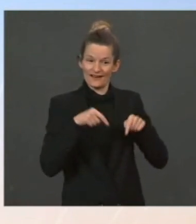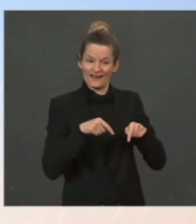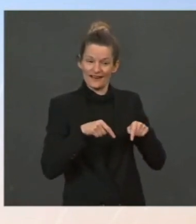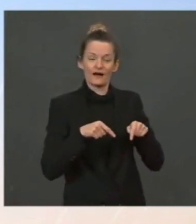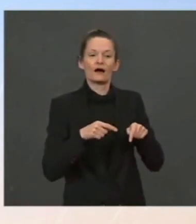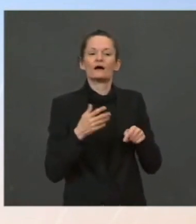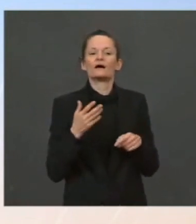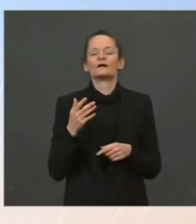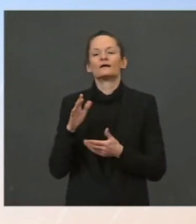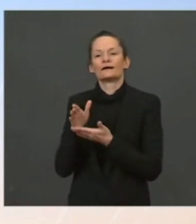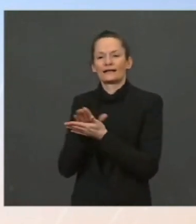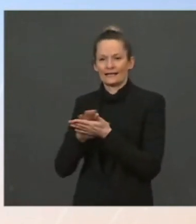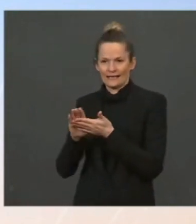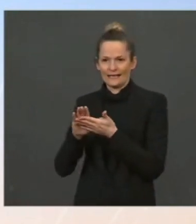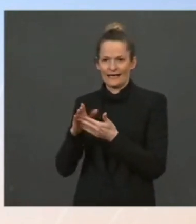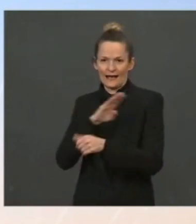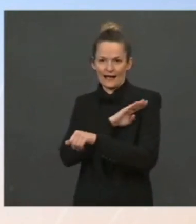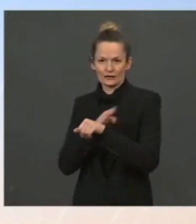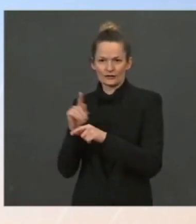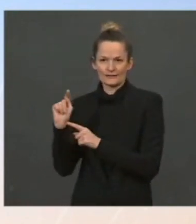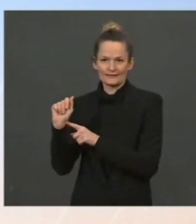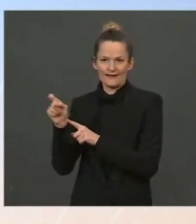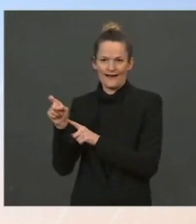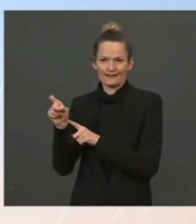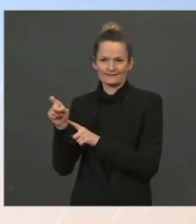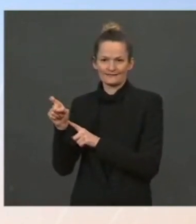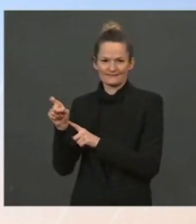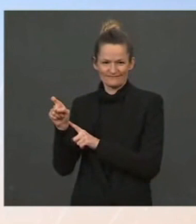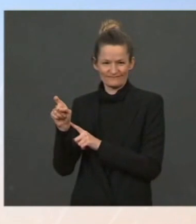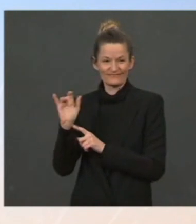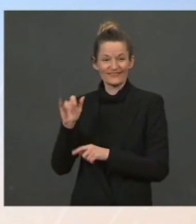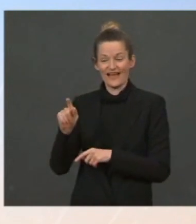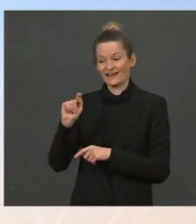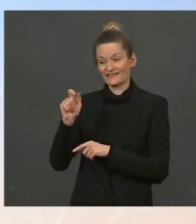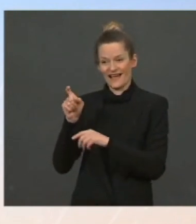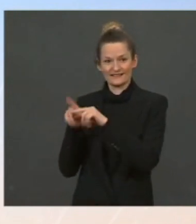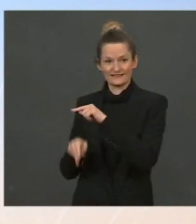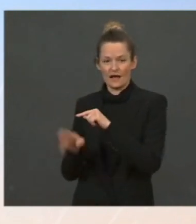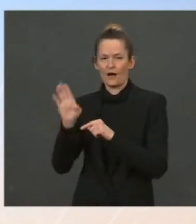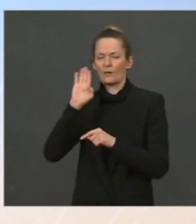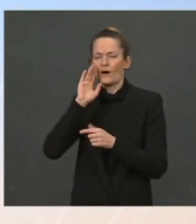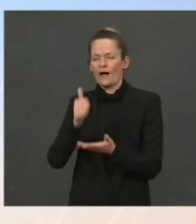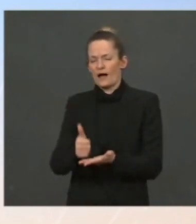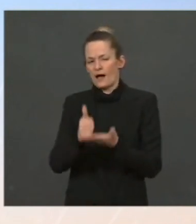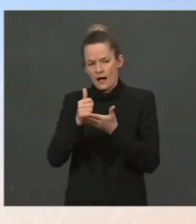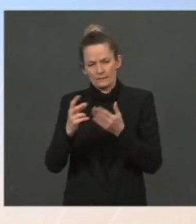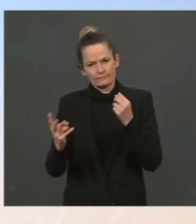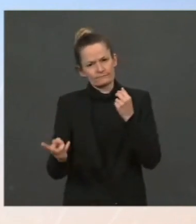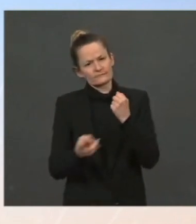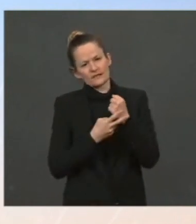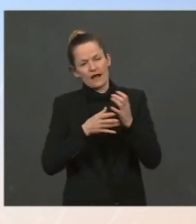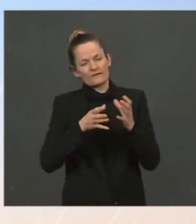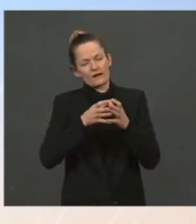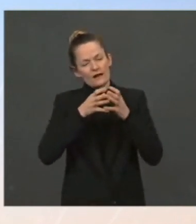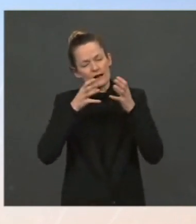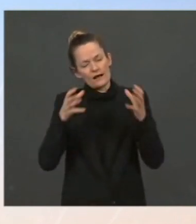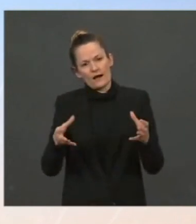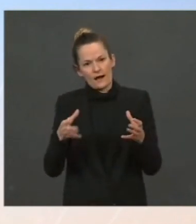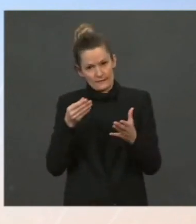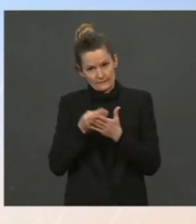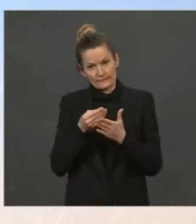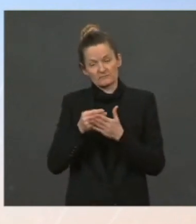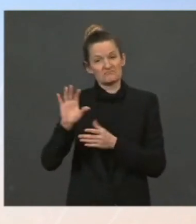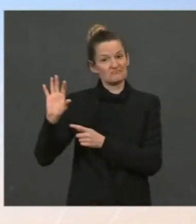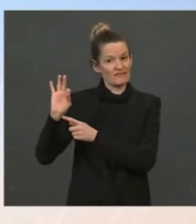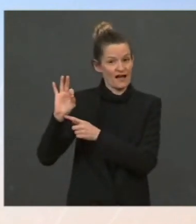Americans save an estimated $9 billion per year in energy costs. It'll make electric vehicles and